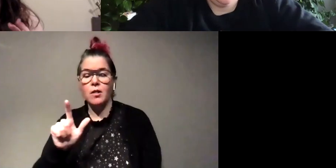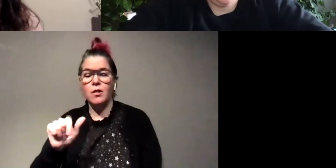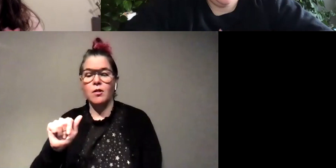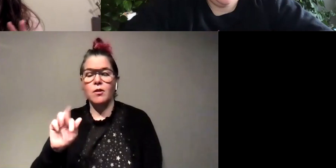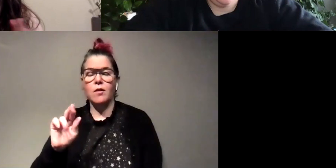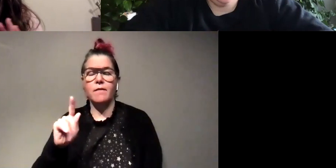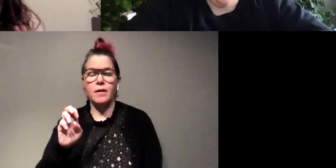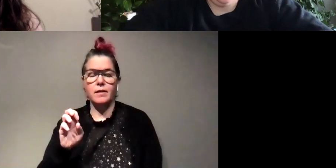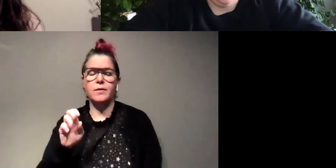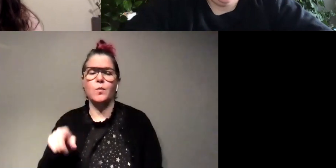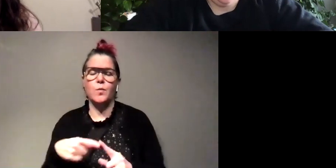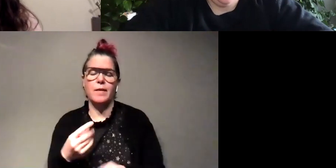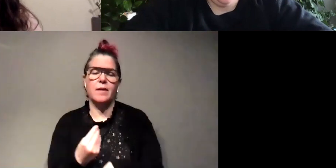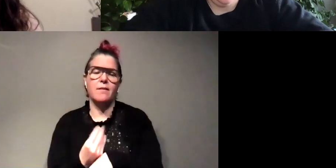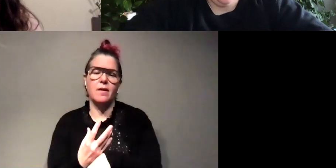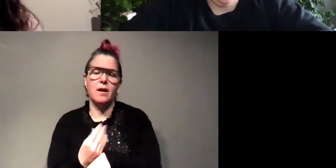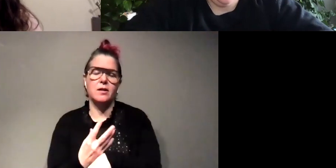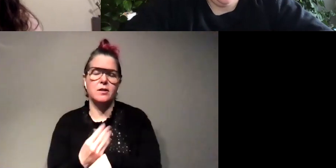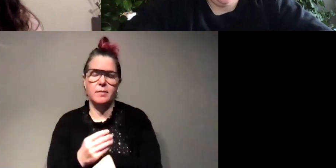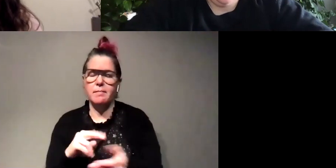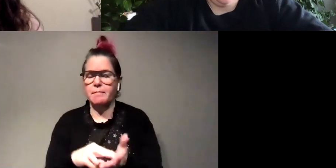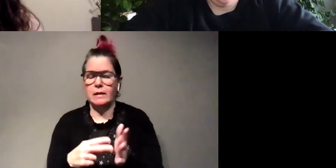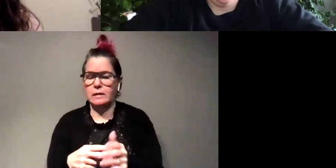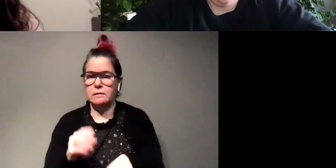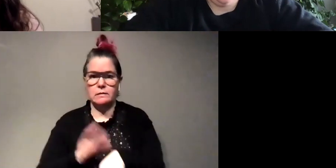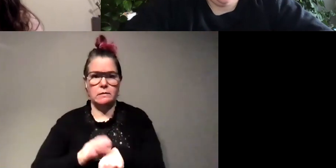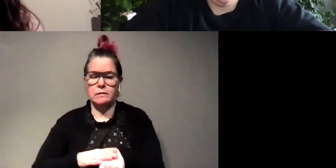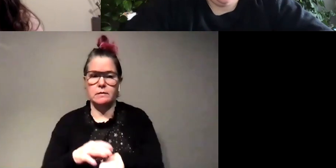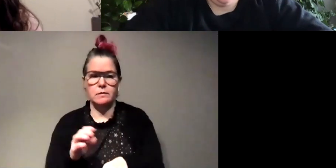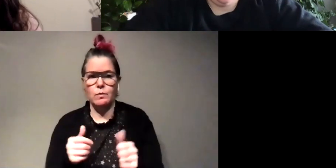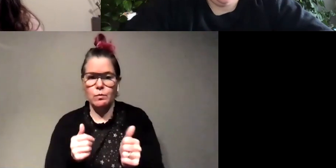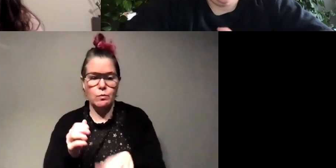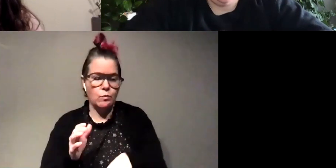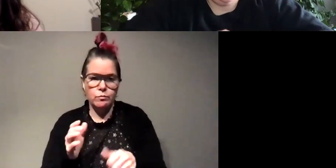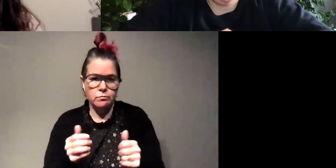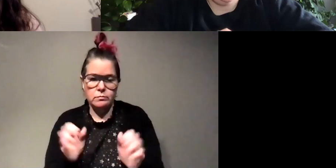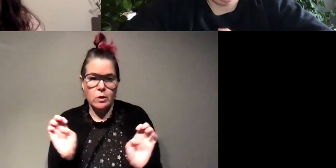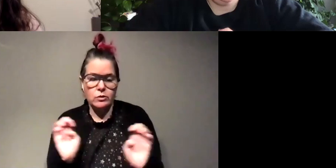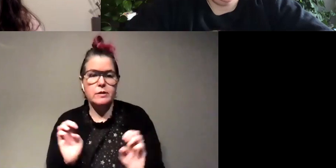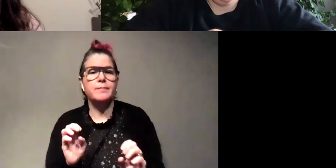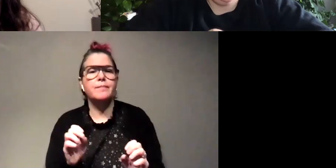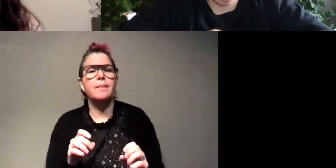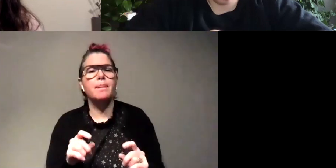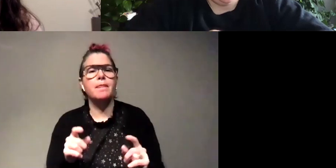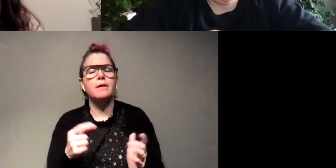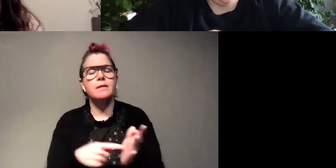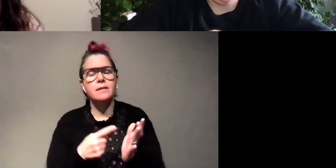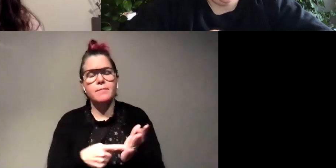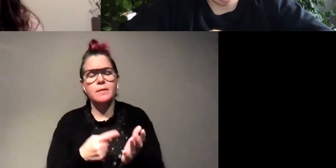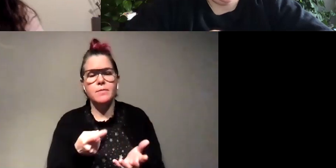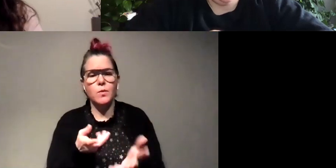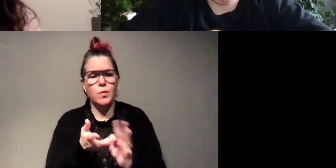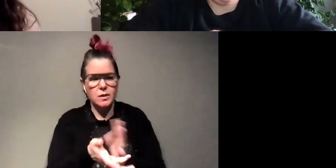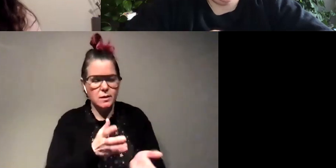when they flash that's automatically a distress call but sometimes when we're like handling them they're they're flashing and they're flashing different than like their mating